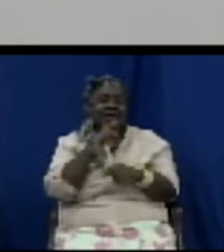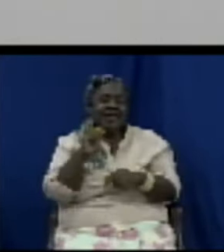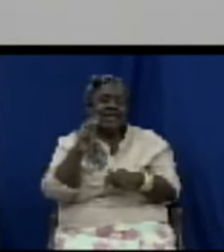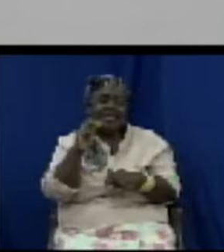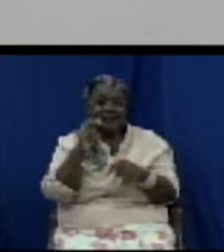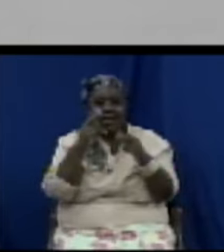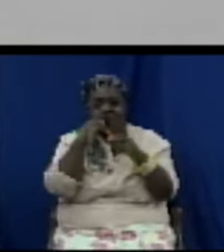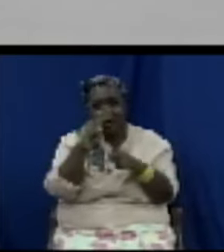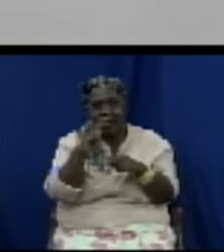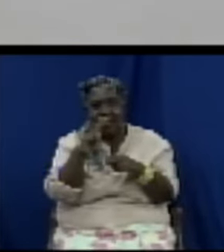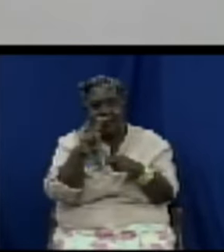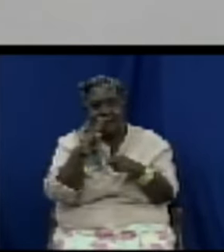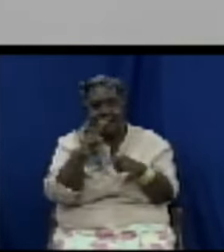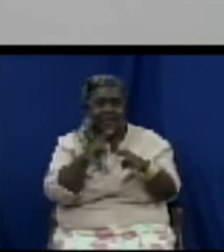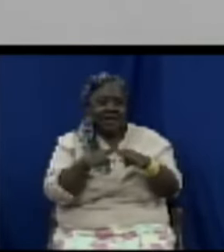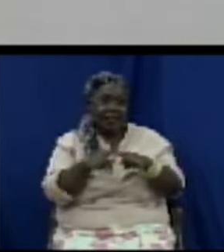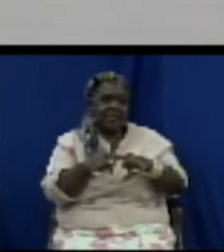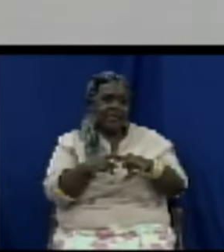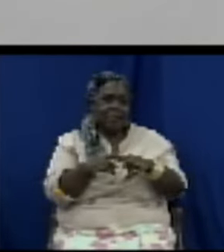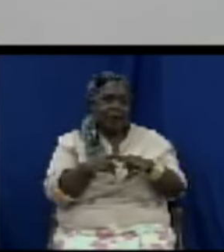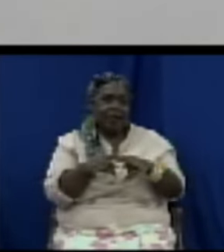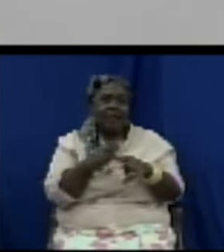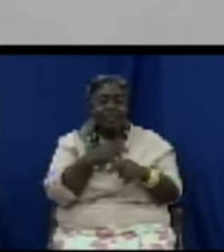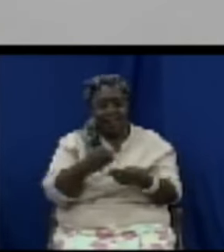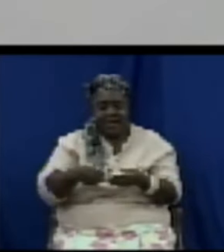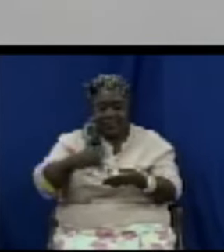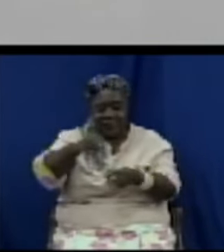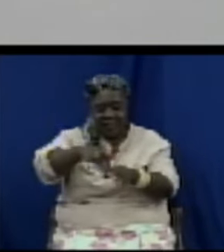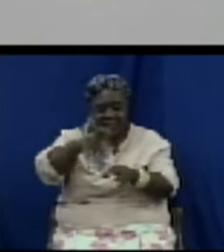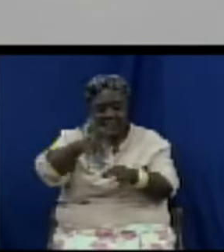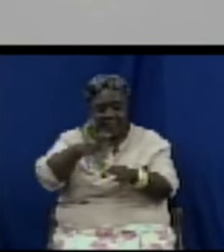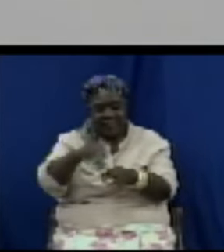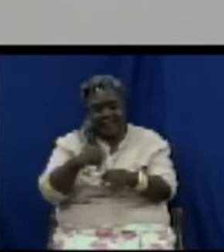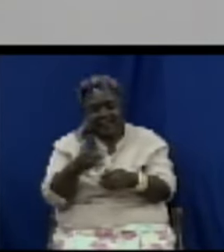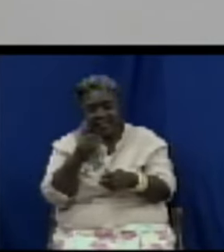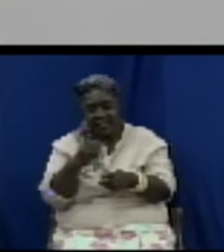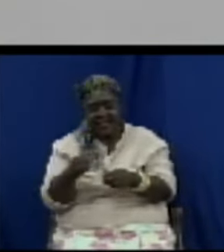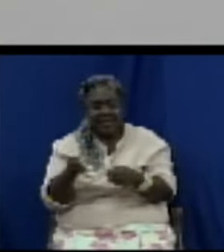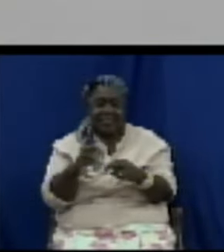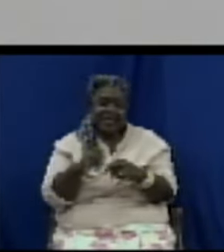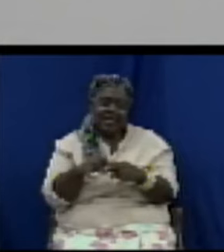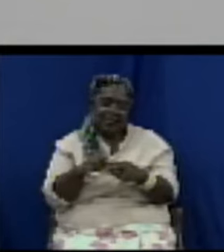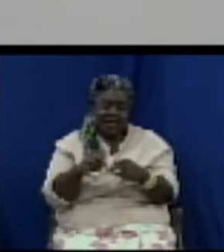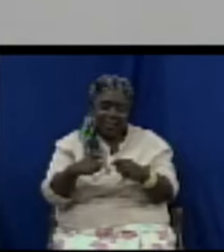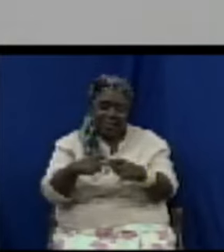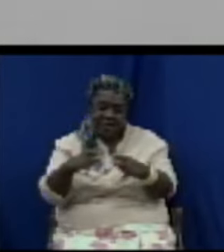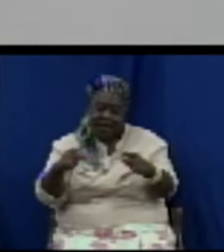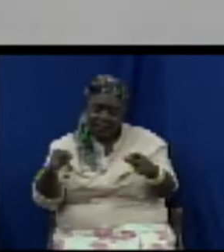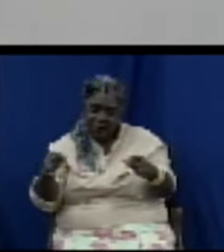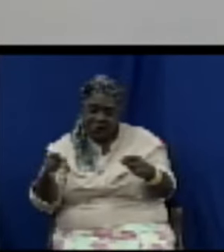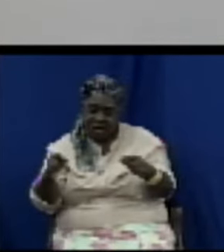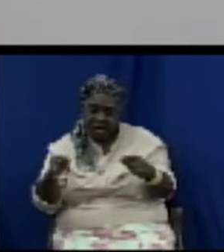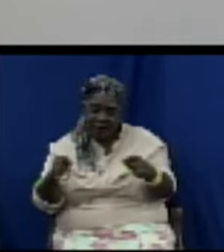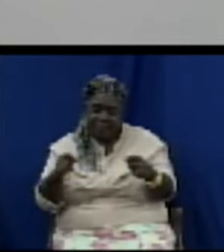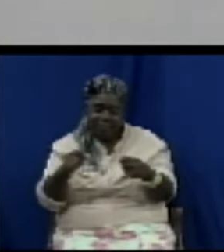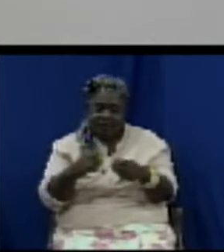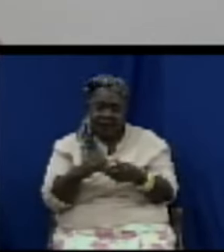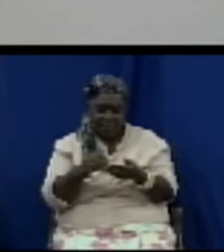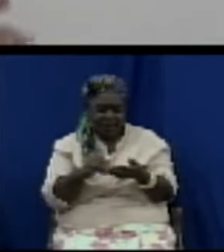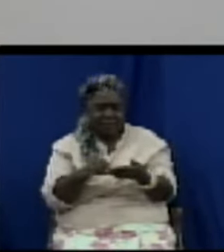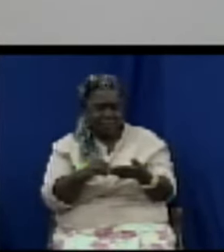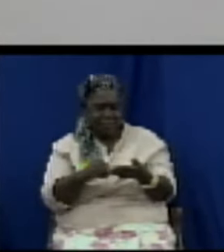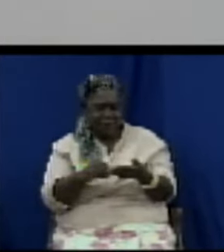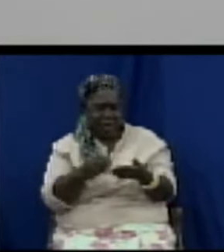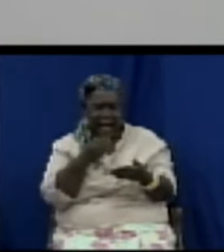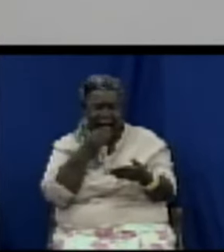you put on your tea you have your little cheese or whatever and you take the quicks and you bite it and the